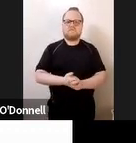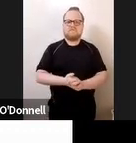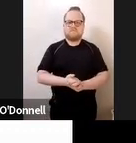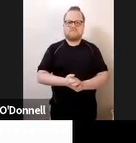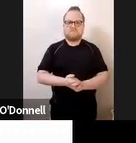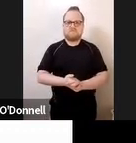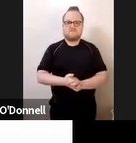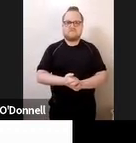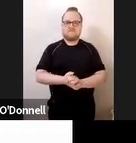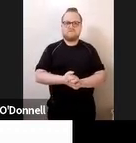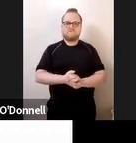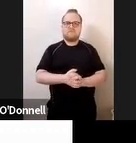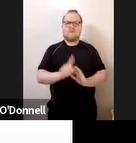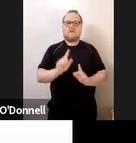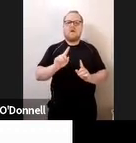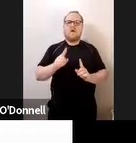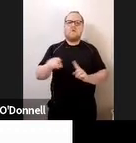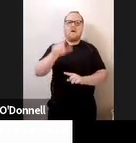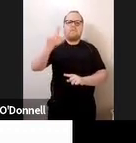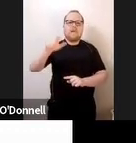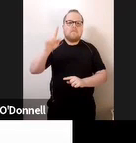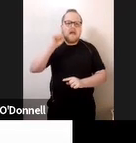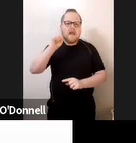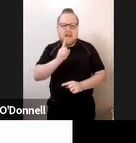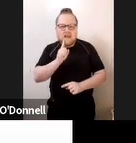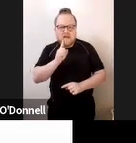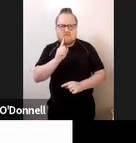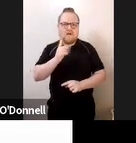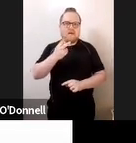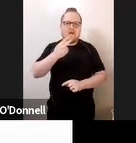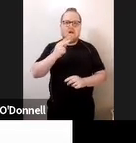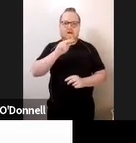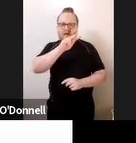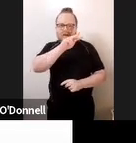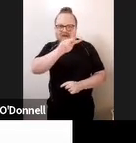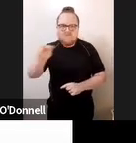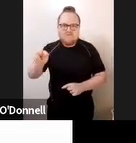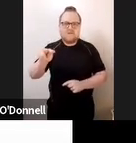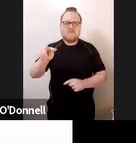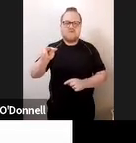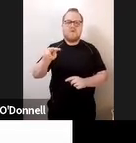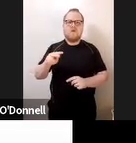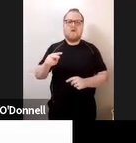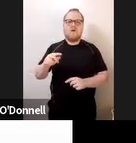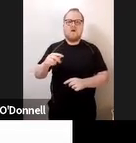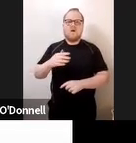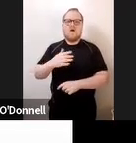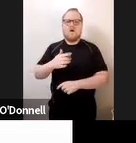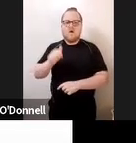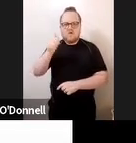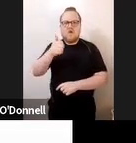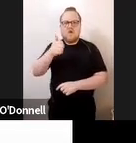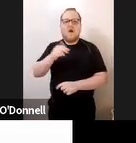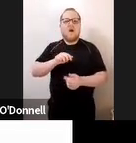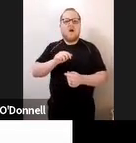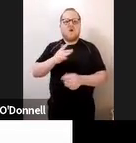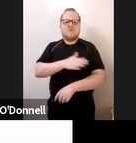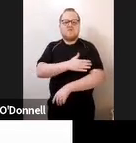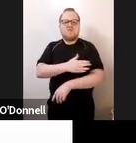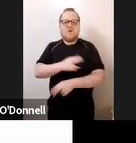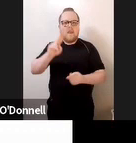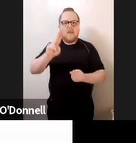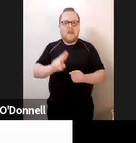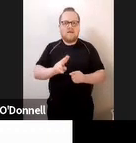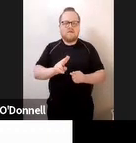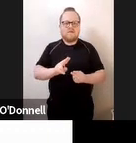course, raises all sorts of vulnerabilities and risk, doesn't it? How does the deafblind child know the difference between appropriate